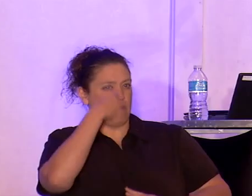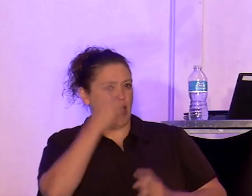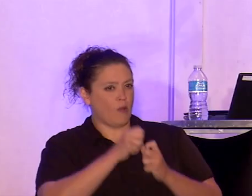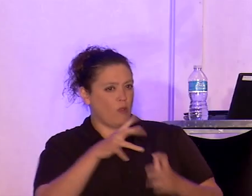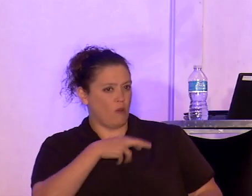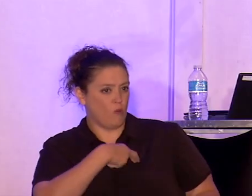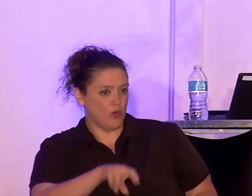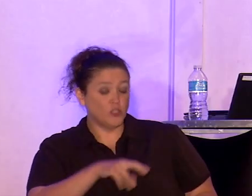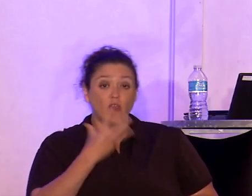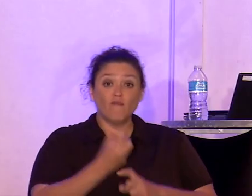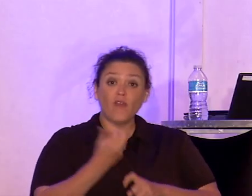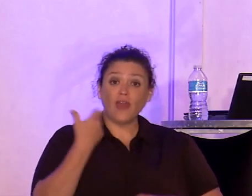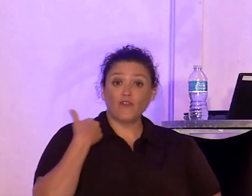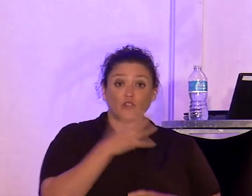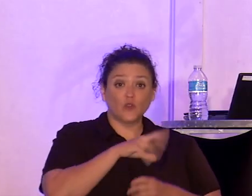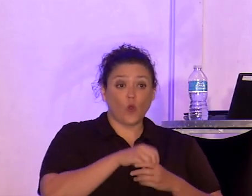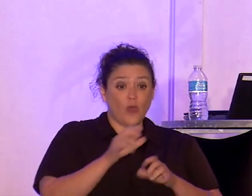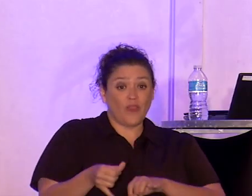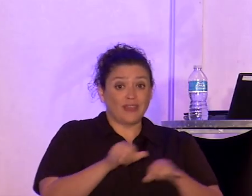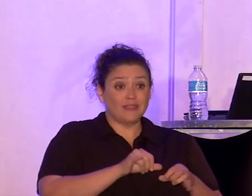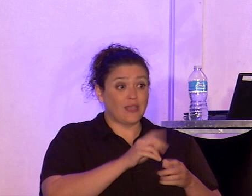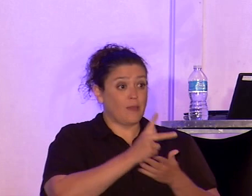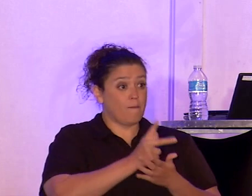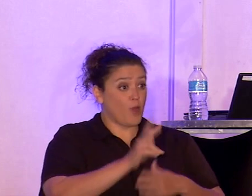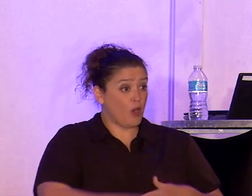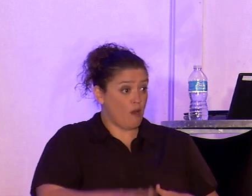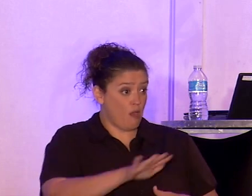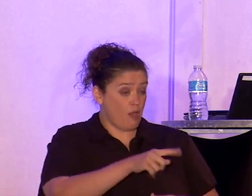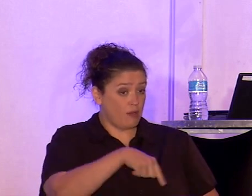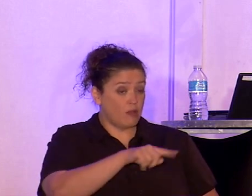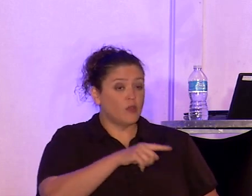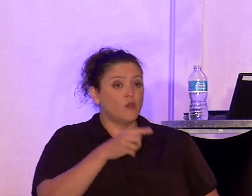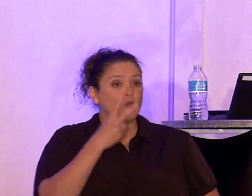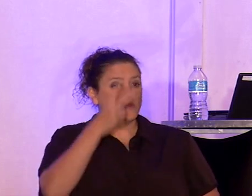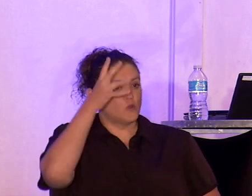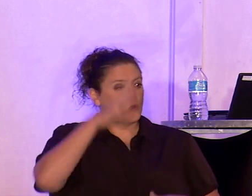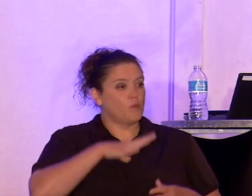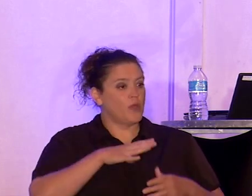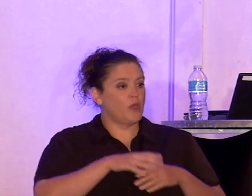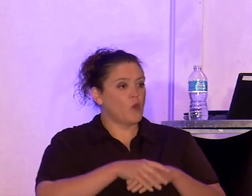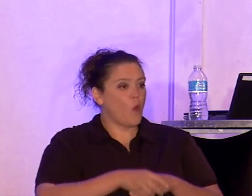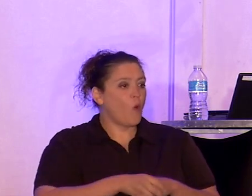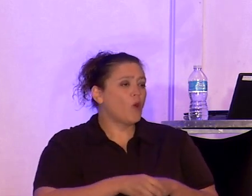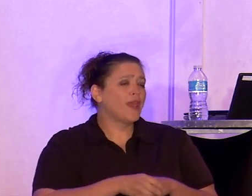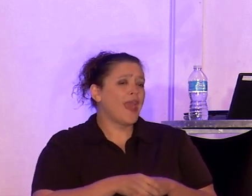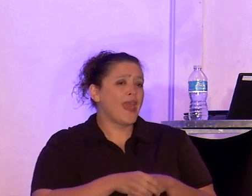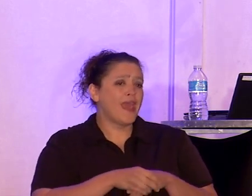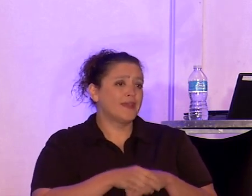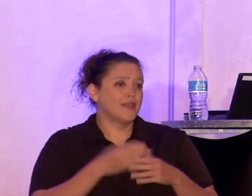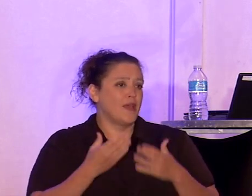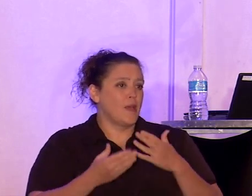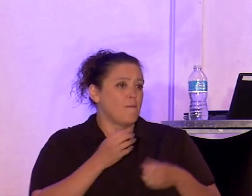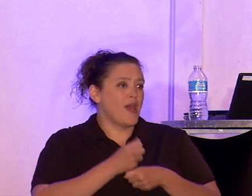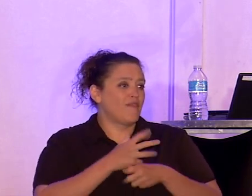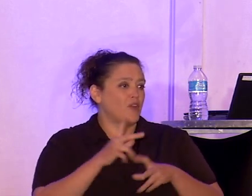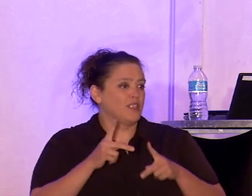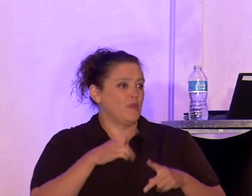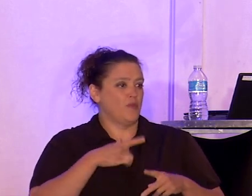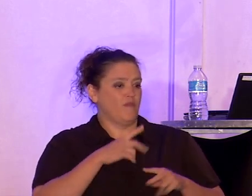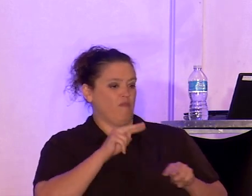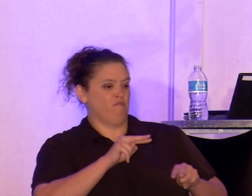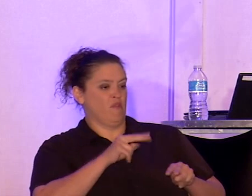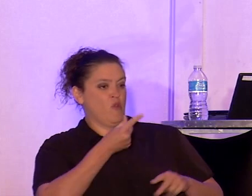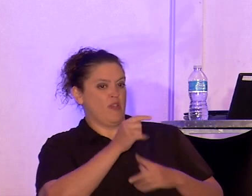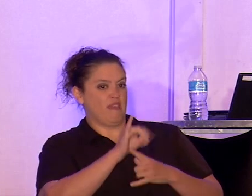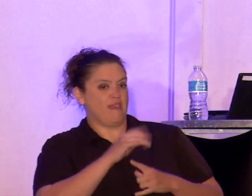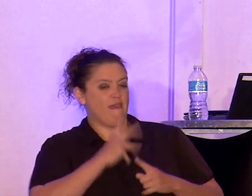in this particular parking lot, two men holding hands might have elicited a homophobic beatdown or